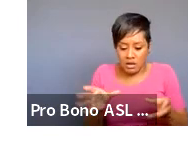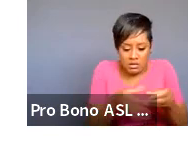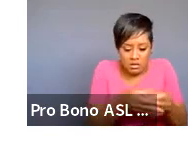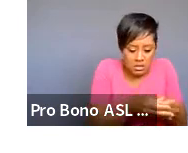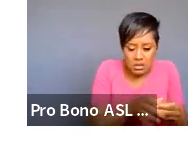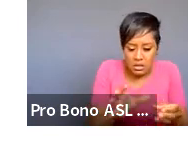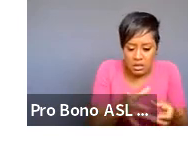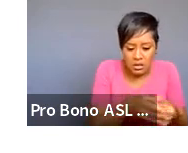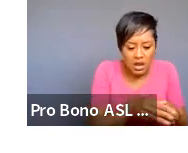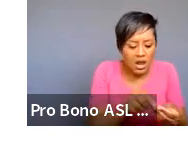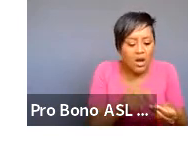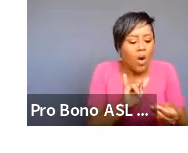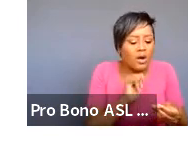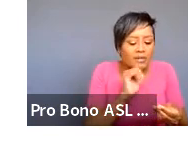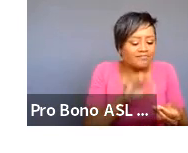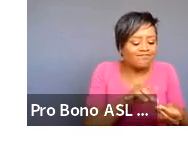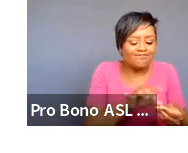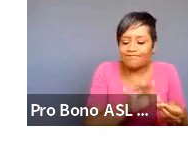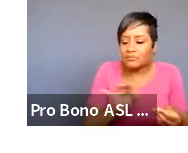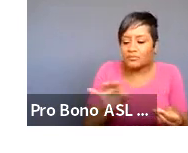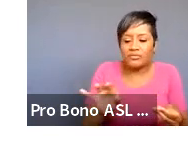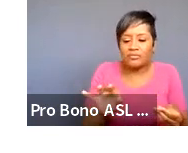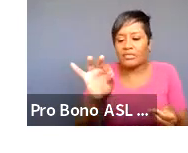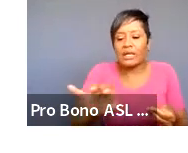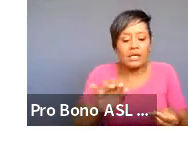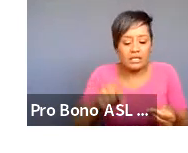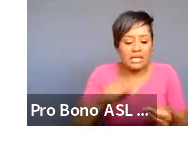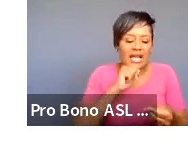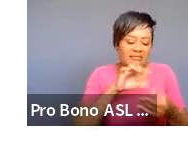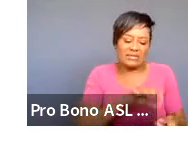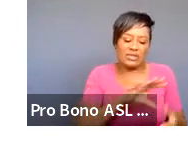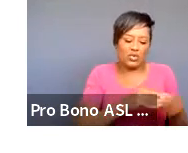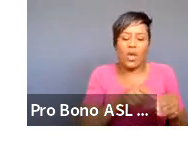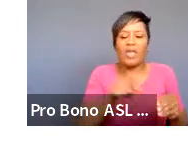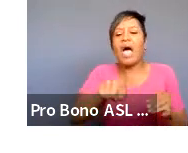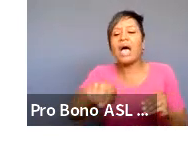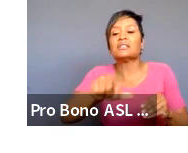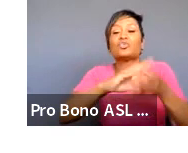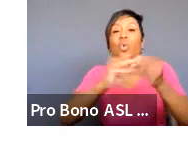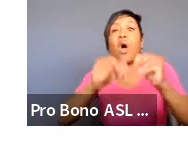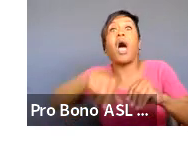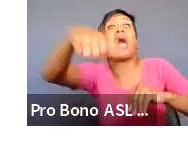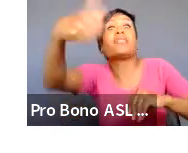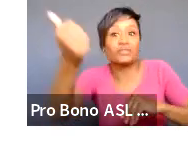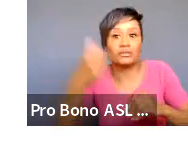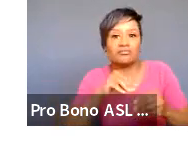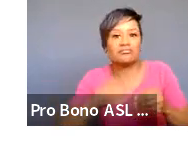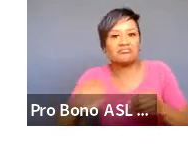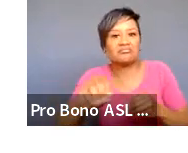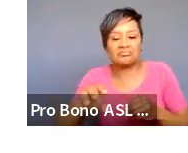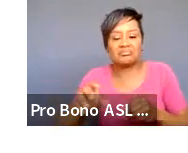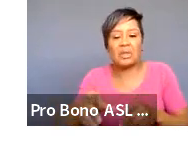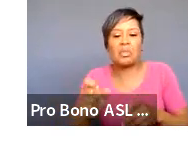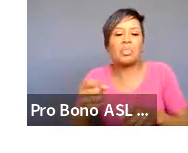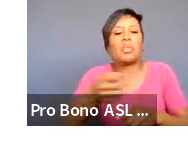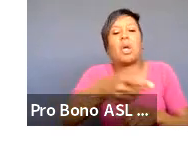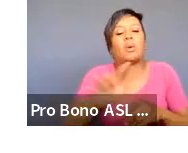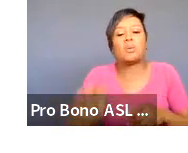that post-it actually doesn't belong anything up doesn't belong in this story that's another story for something else throw that away